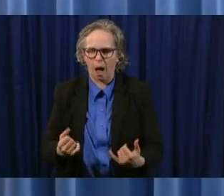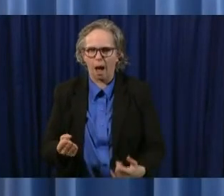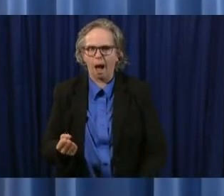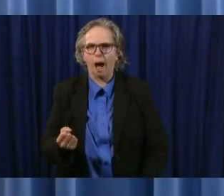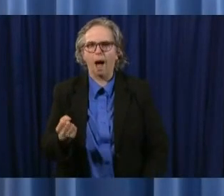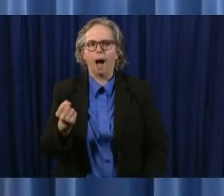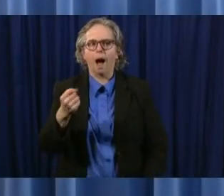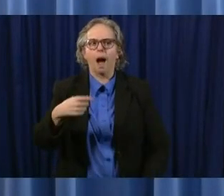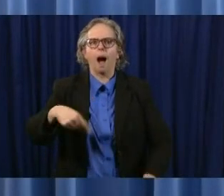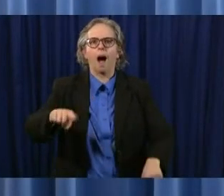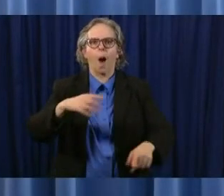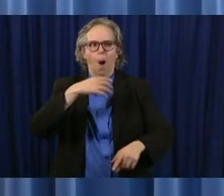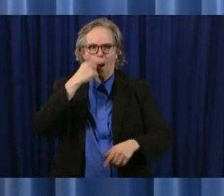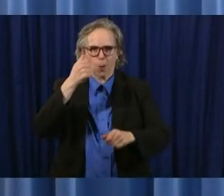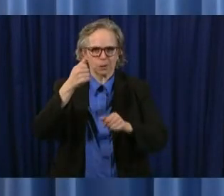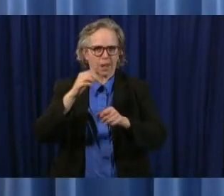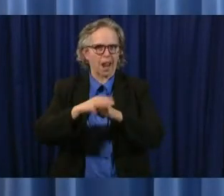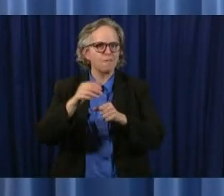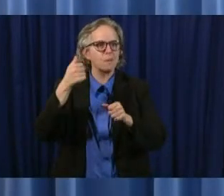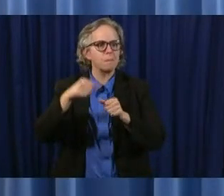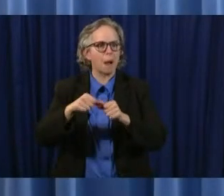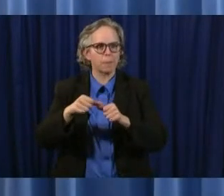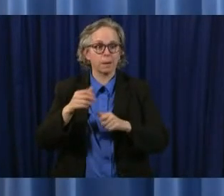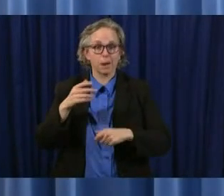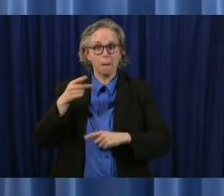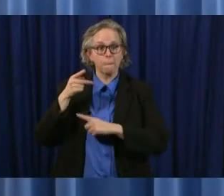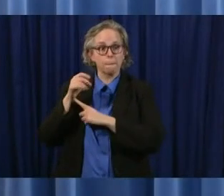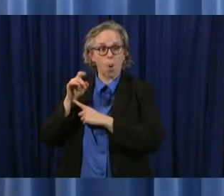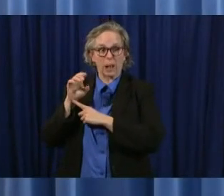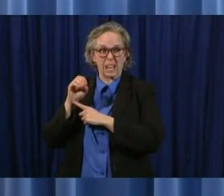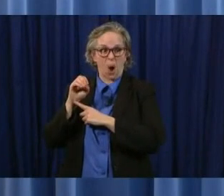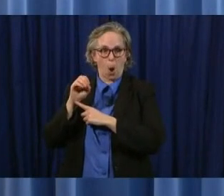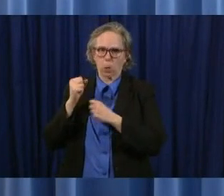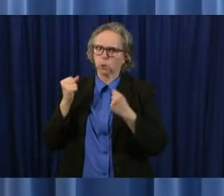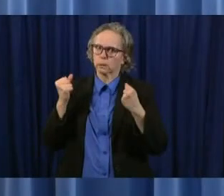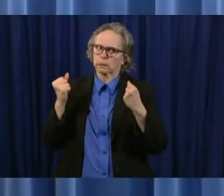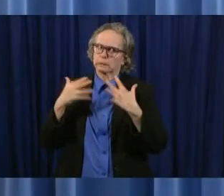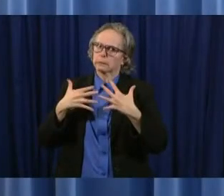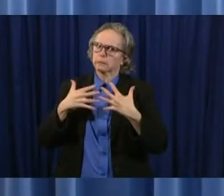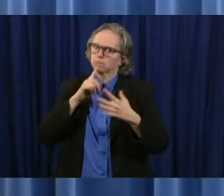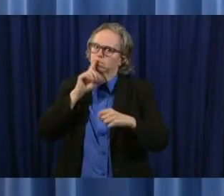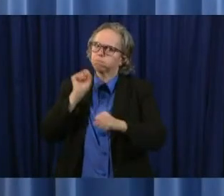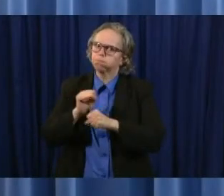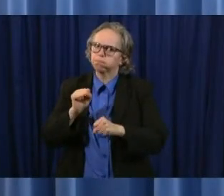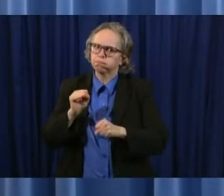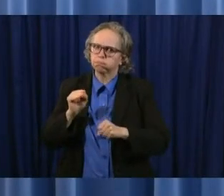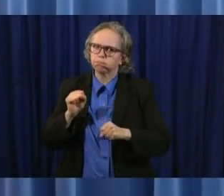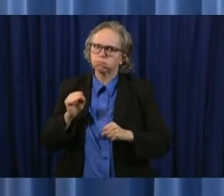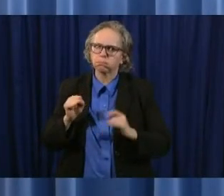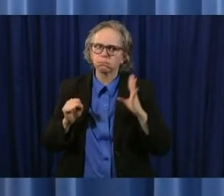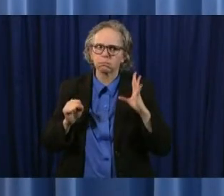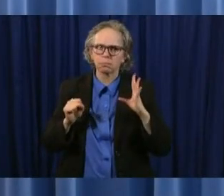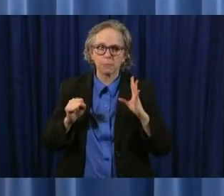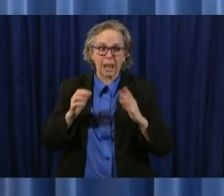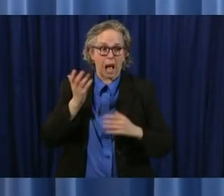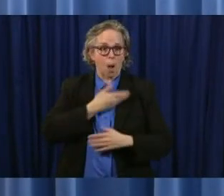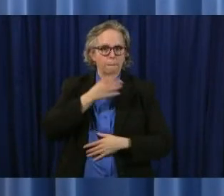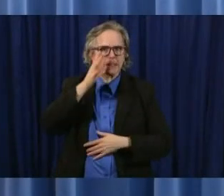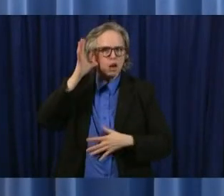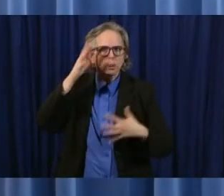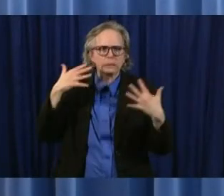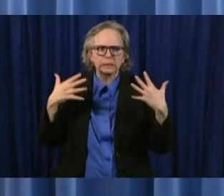polio scares literally um and the the great fear that parents had about going places